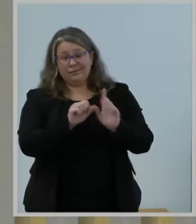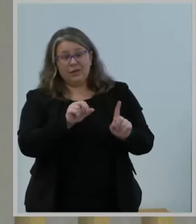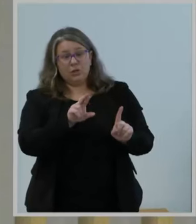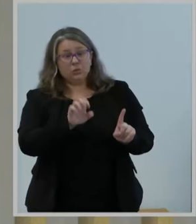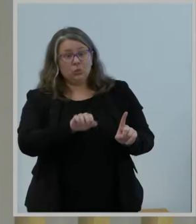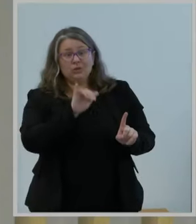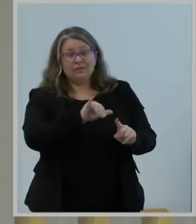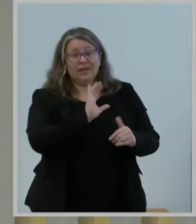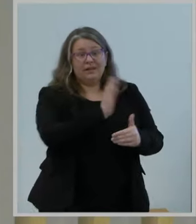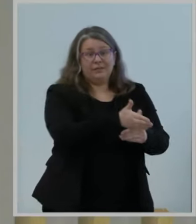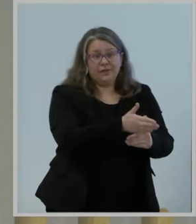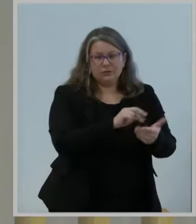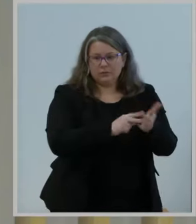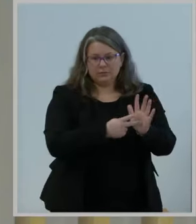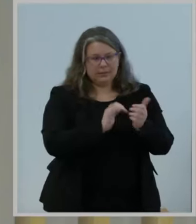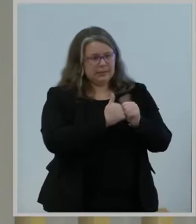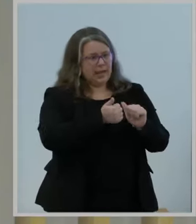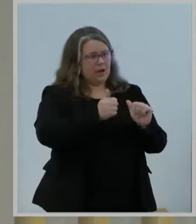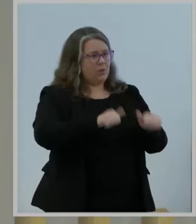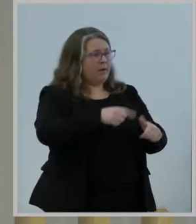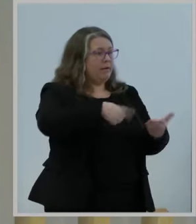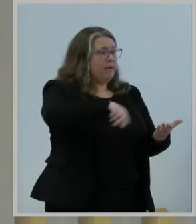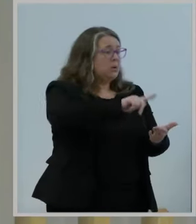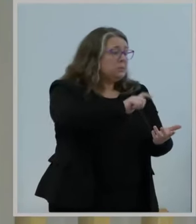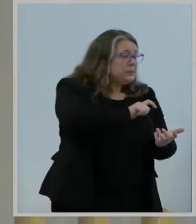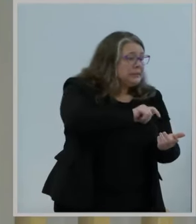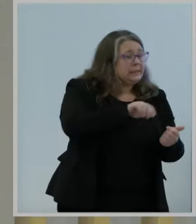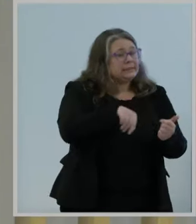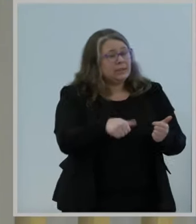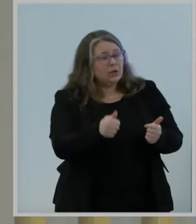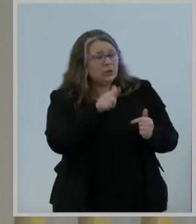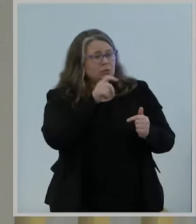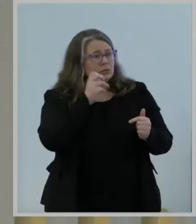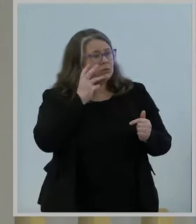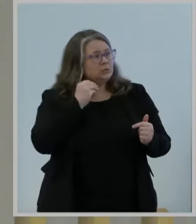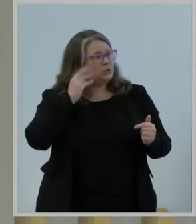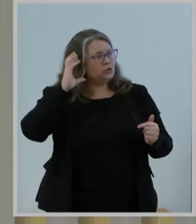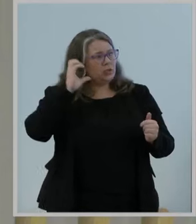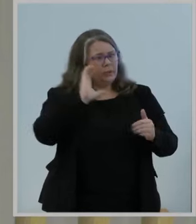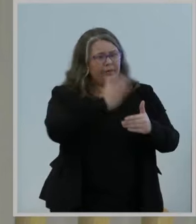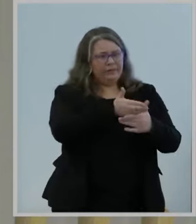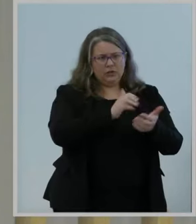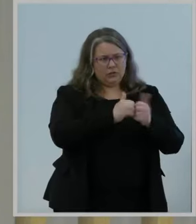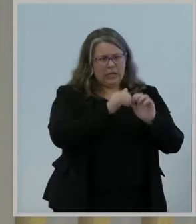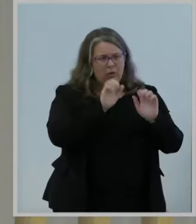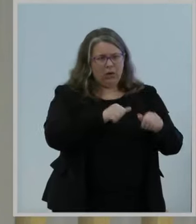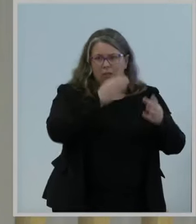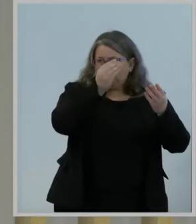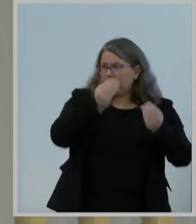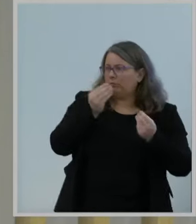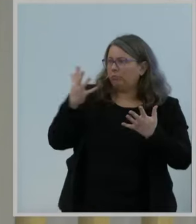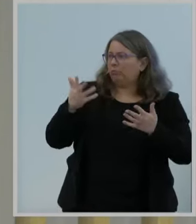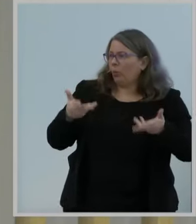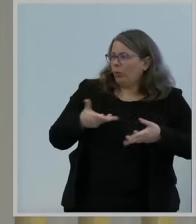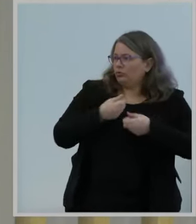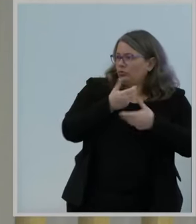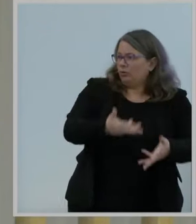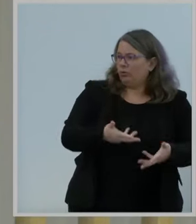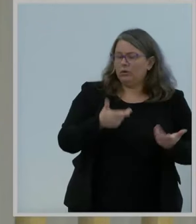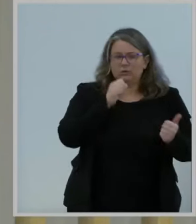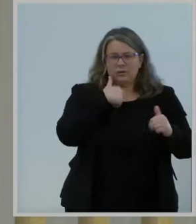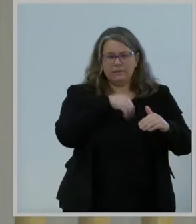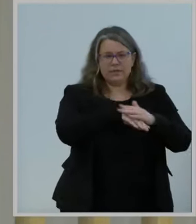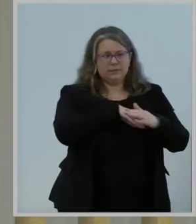complaint with sufficient information to allow commission staff to conduct any enforcement. Now, while I am pleased that the chairwoman addressed my